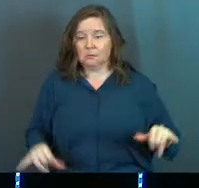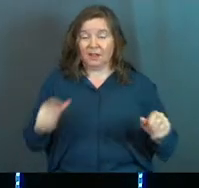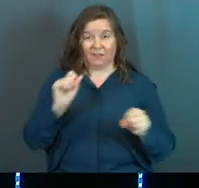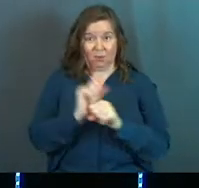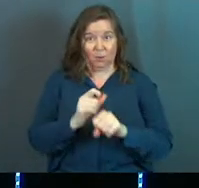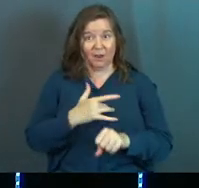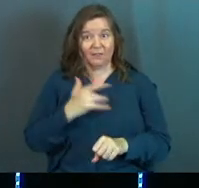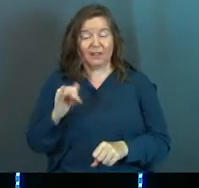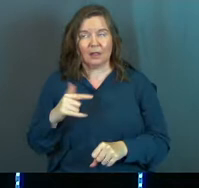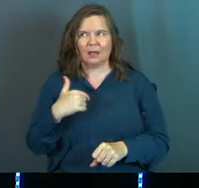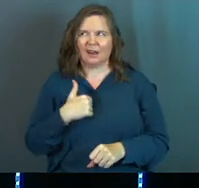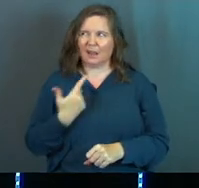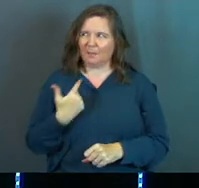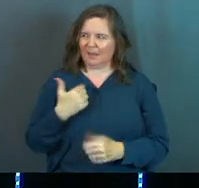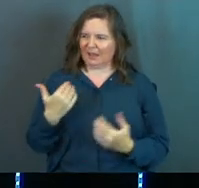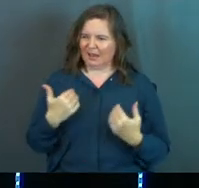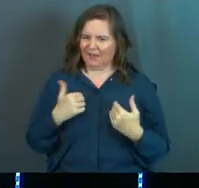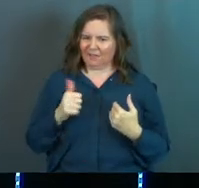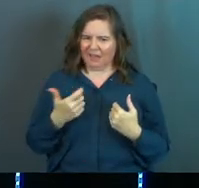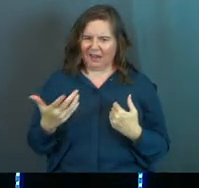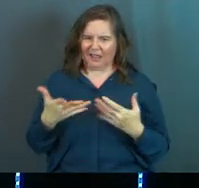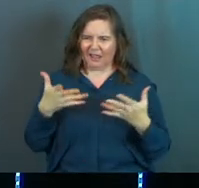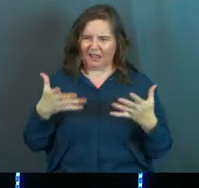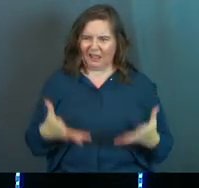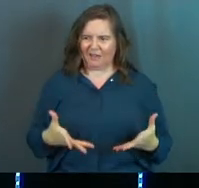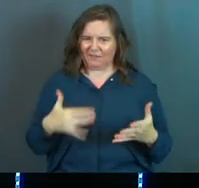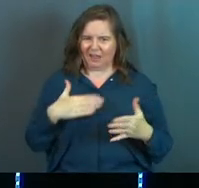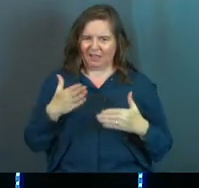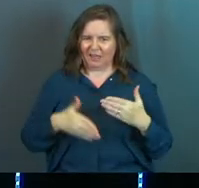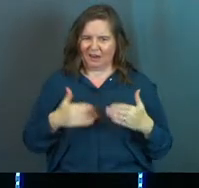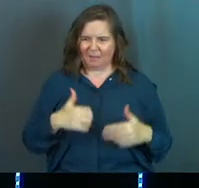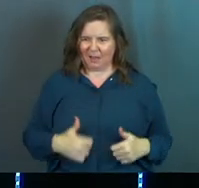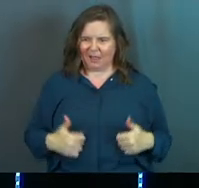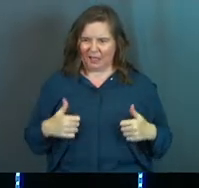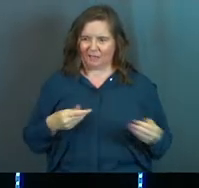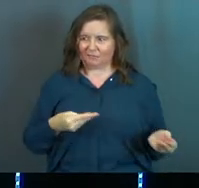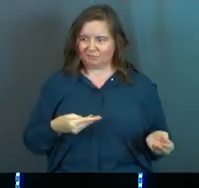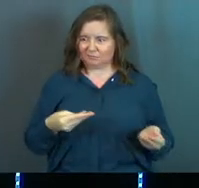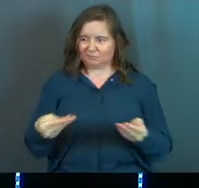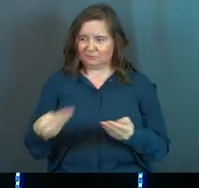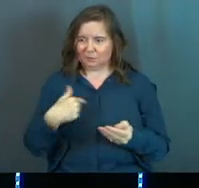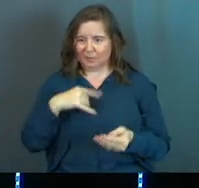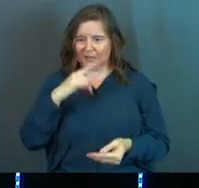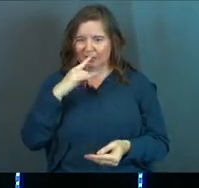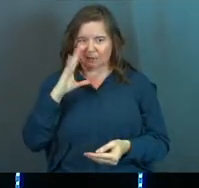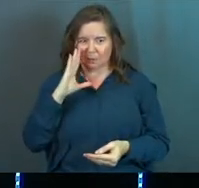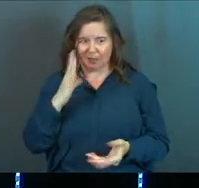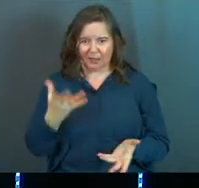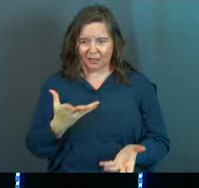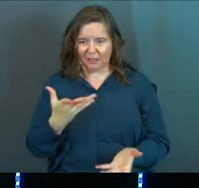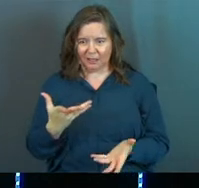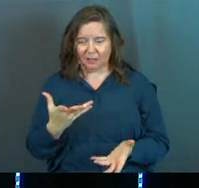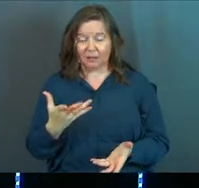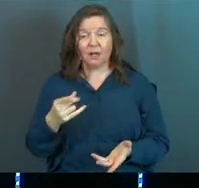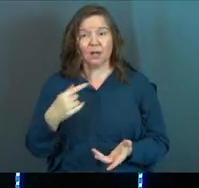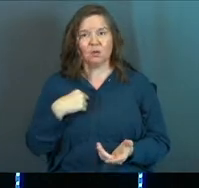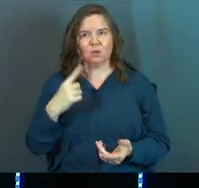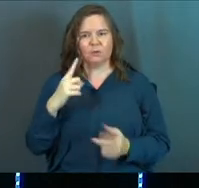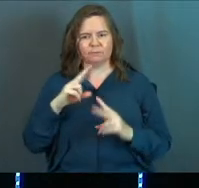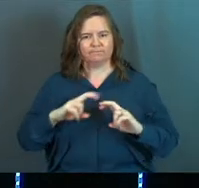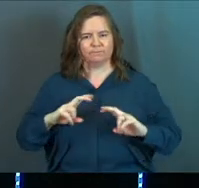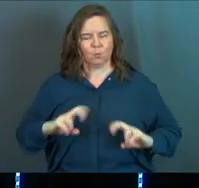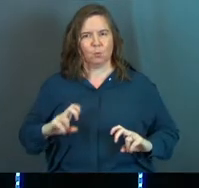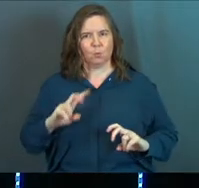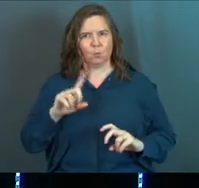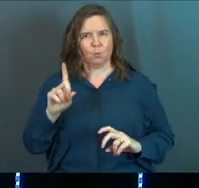and feeling like, am I even going to have anything left over at the end of my life to hand off to my children? And you've questioned